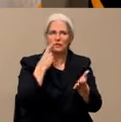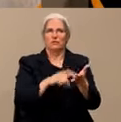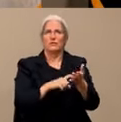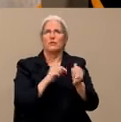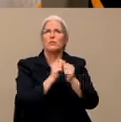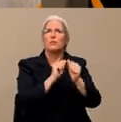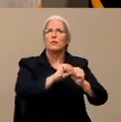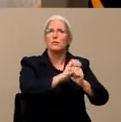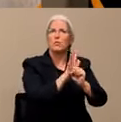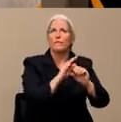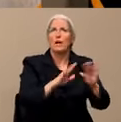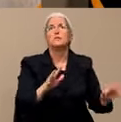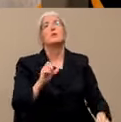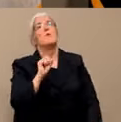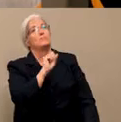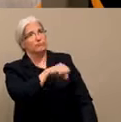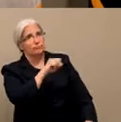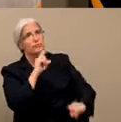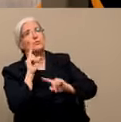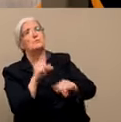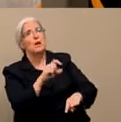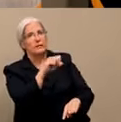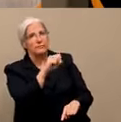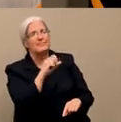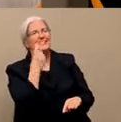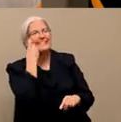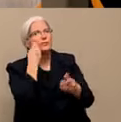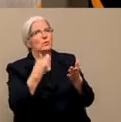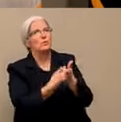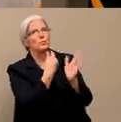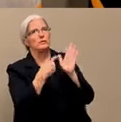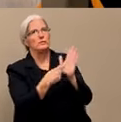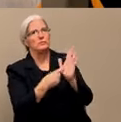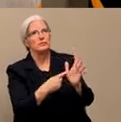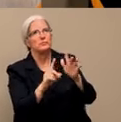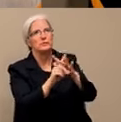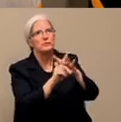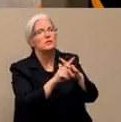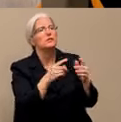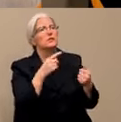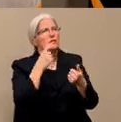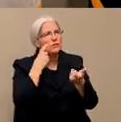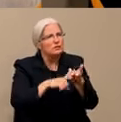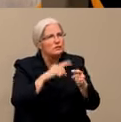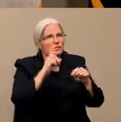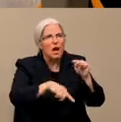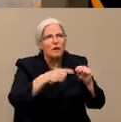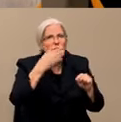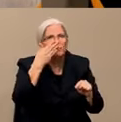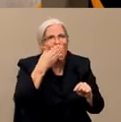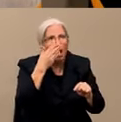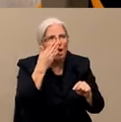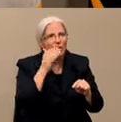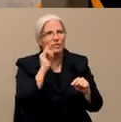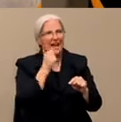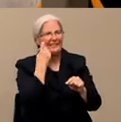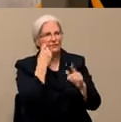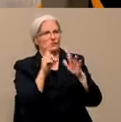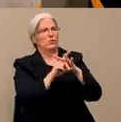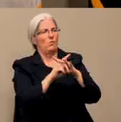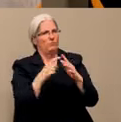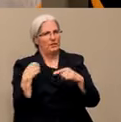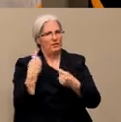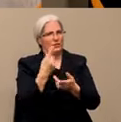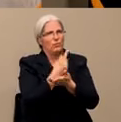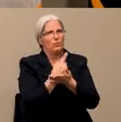have been a few things that have come out lately. Loss of smell was the one that came out in the past week that it was a British group